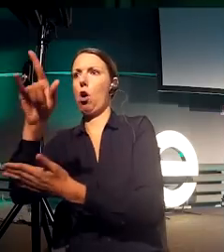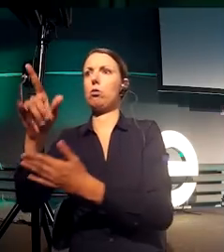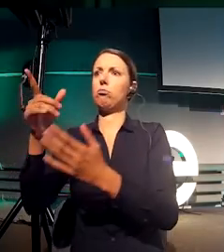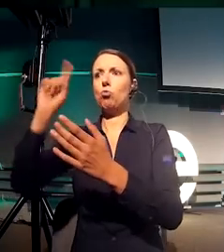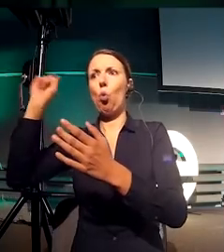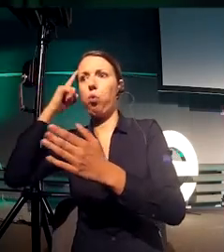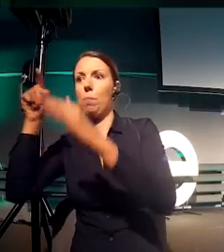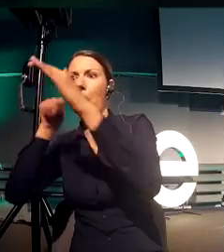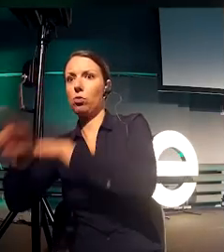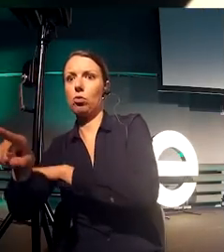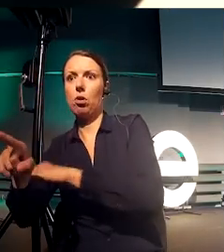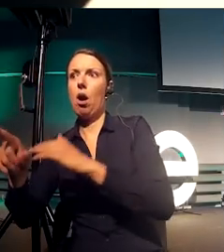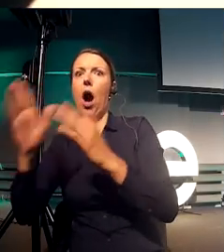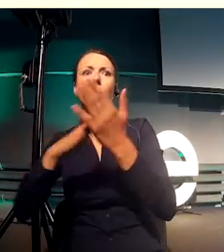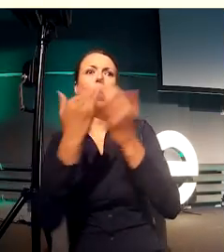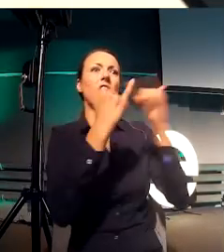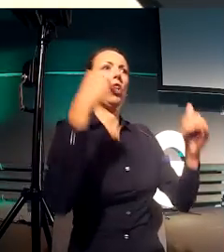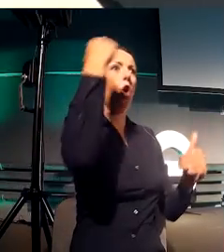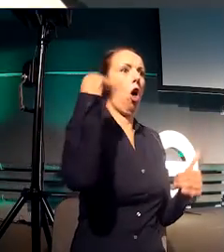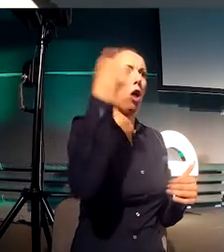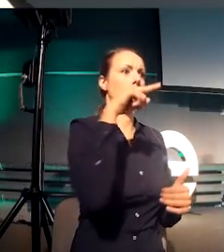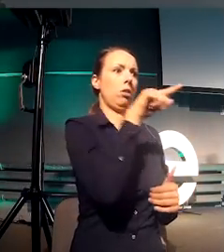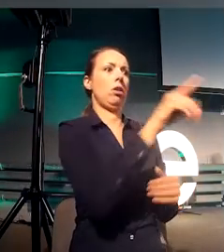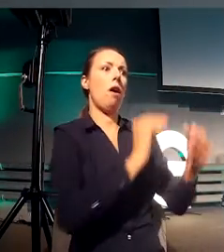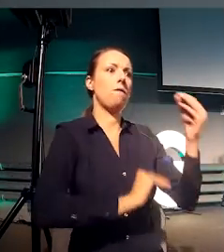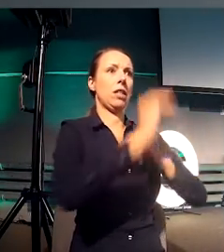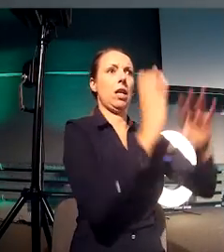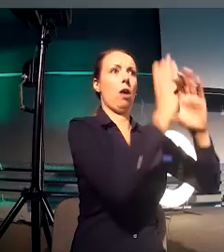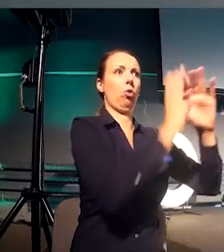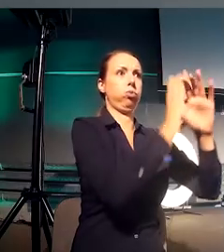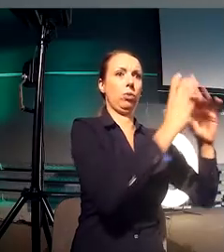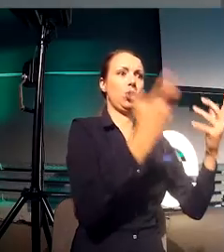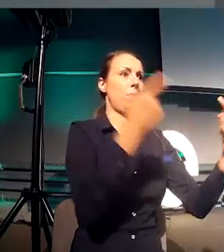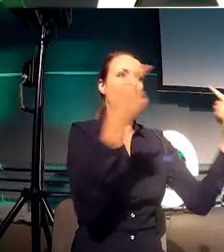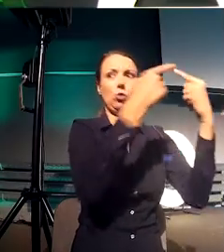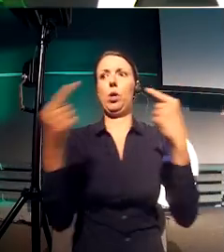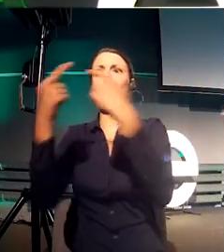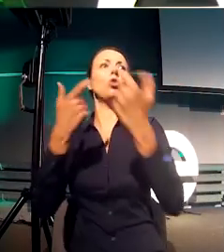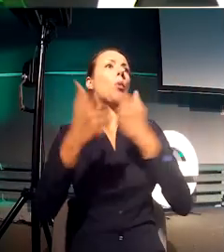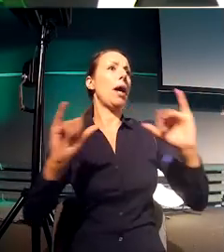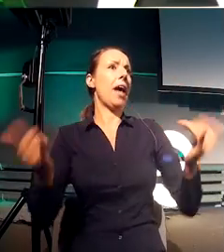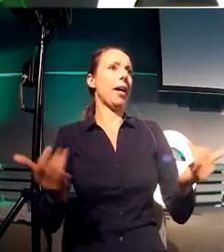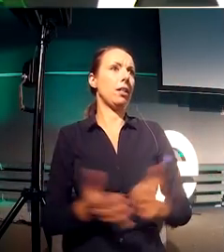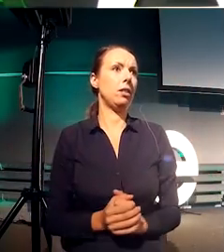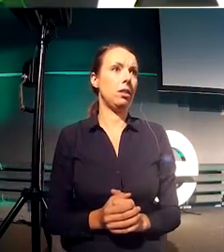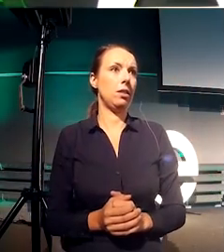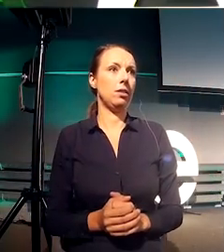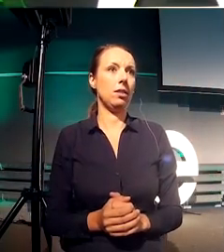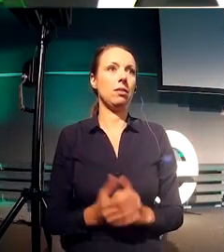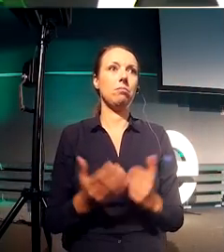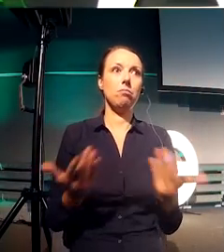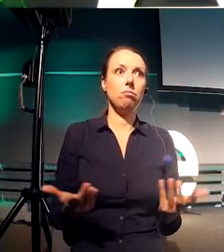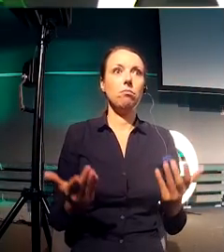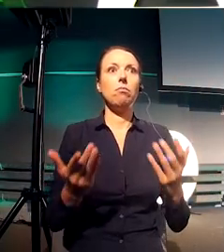one UI and be able to give that to 1,600 different users and be able to give